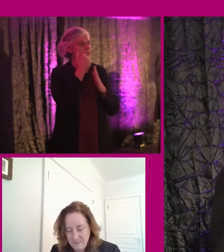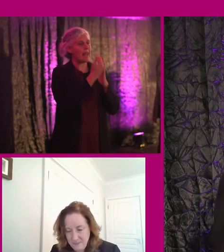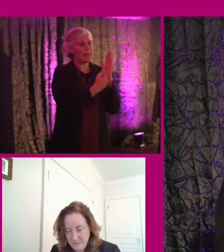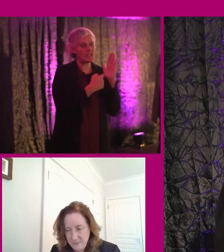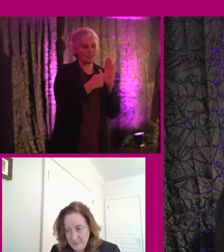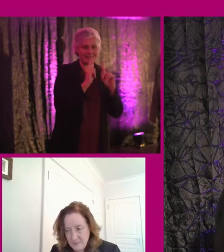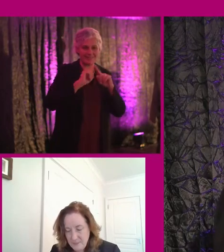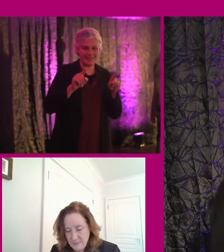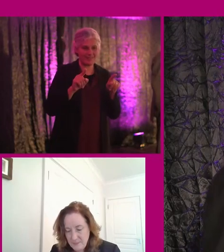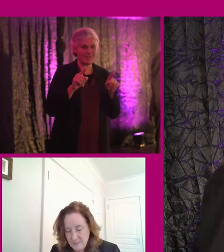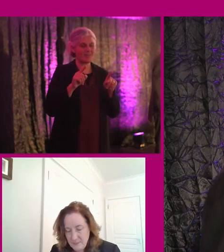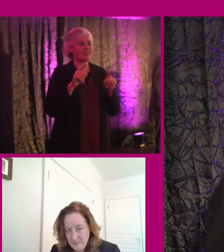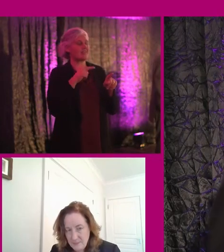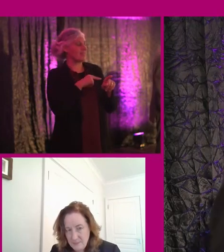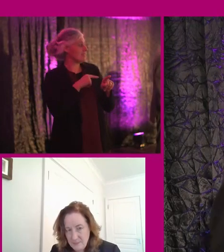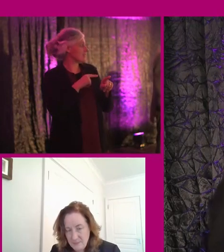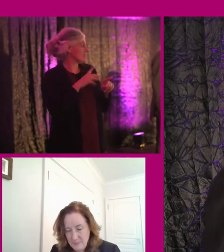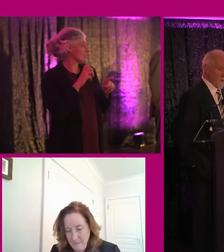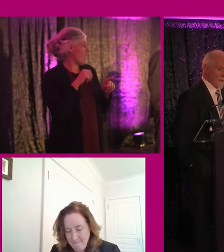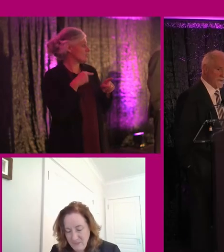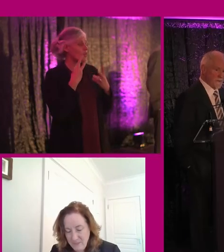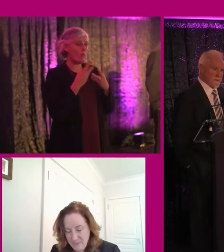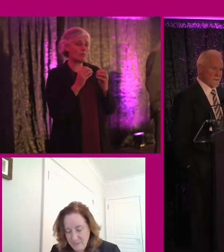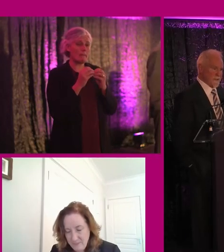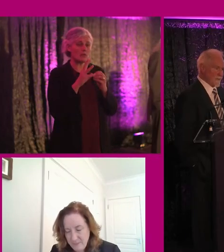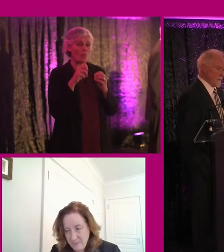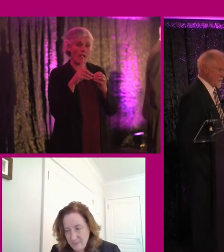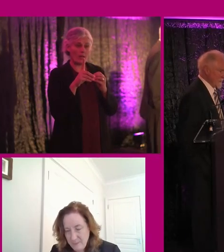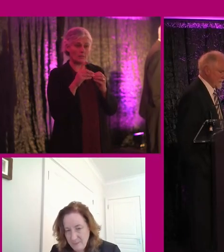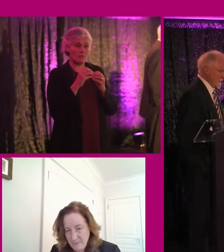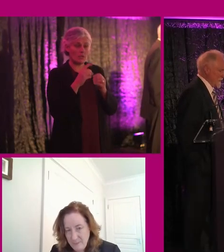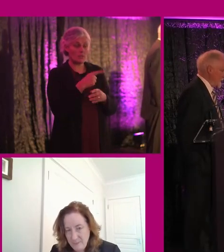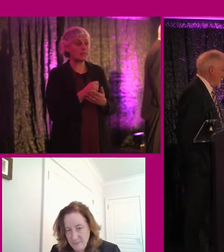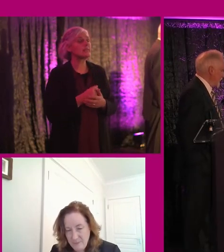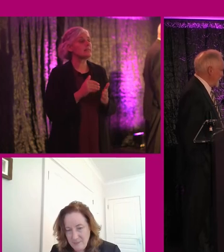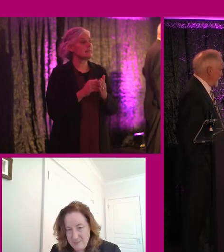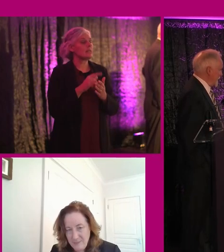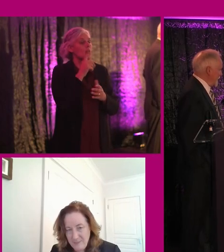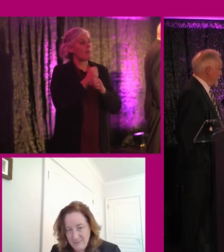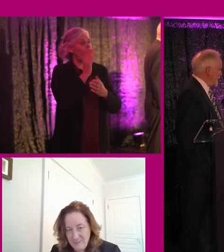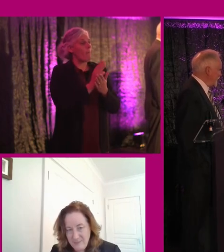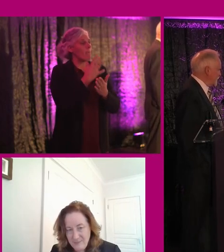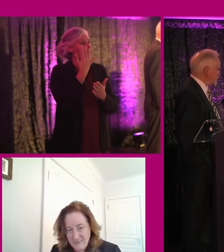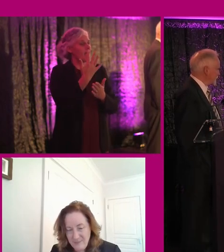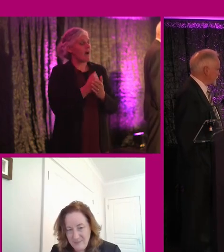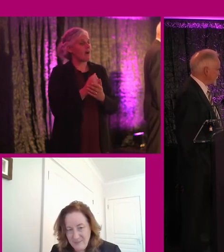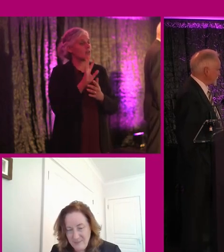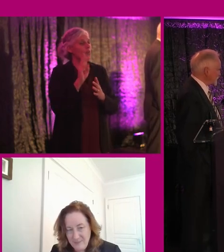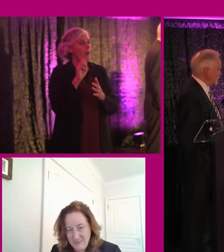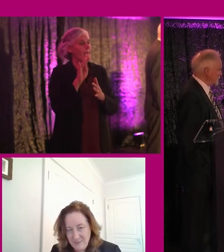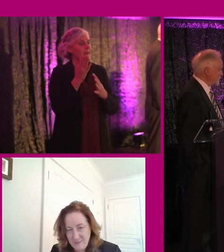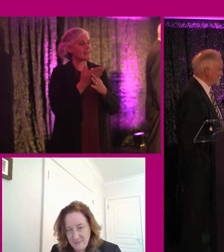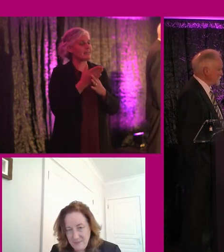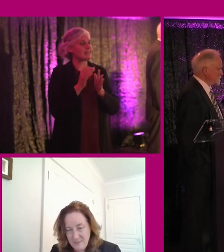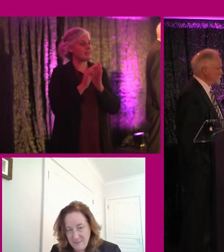is different. And Donald, do you want to just mention about the WAD? Yeah, Tony, you did ask about part five, but the web accessibility directive,